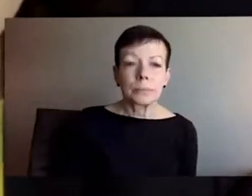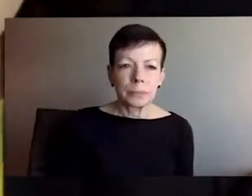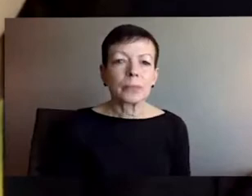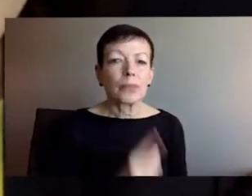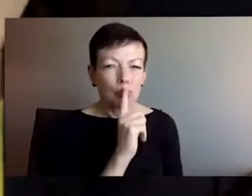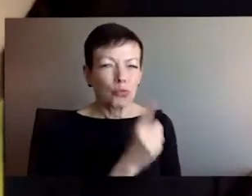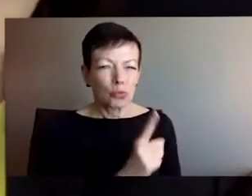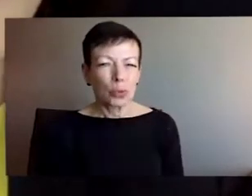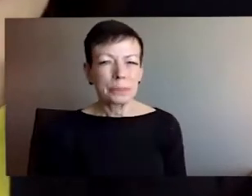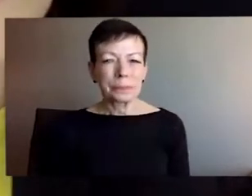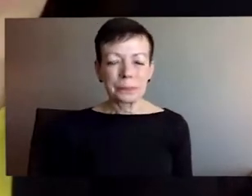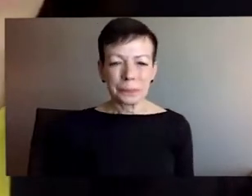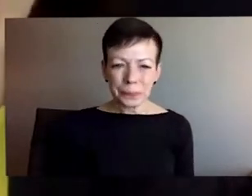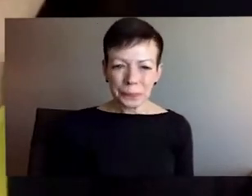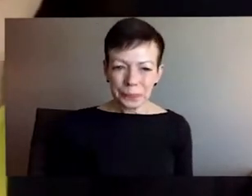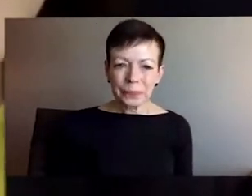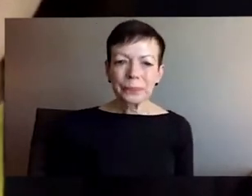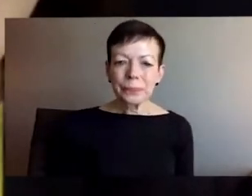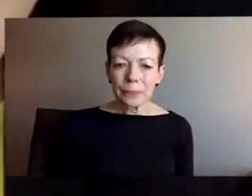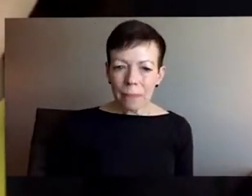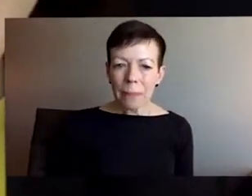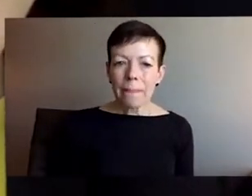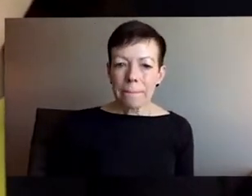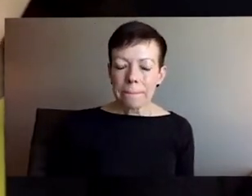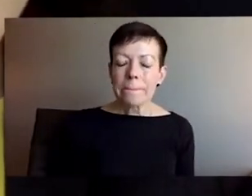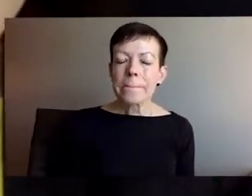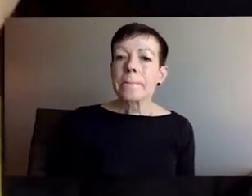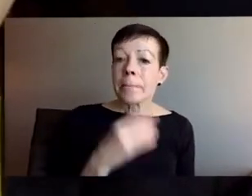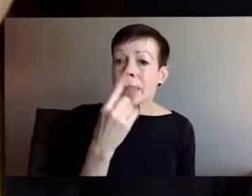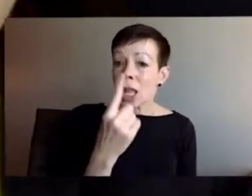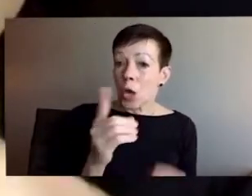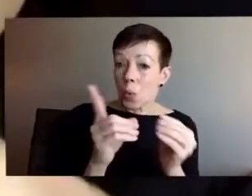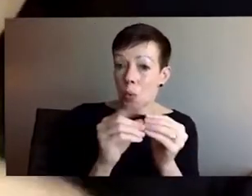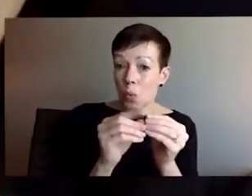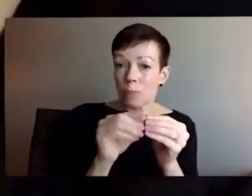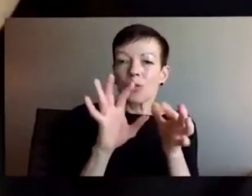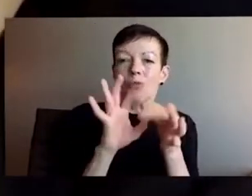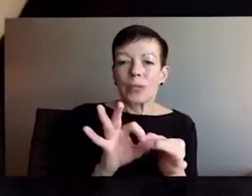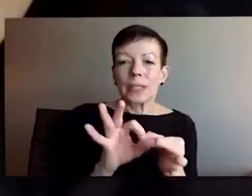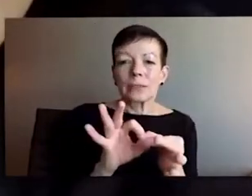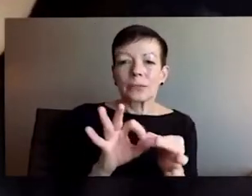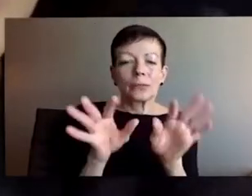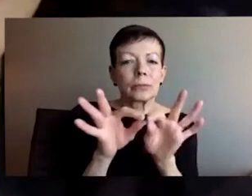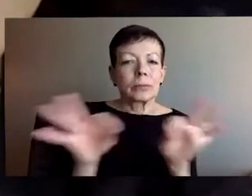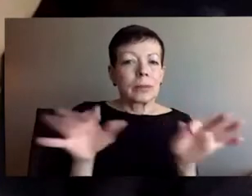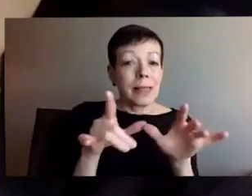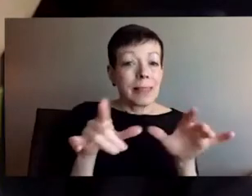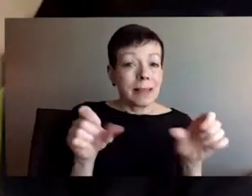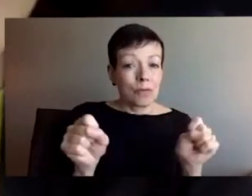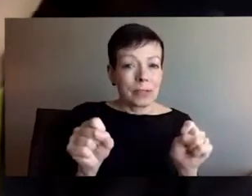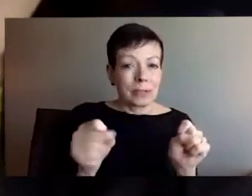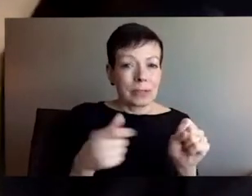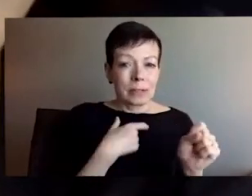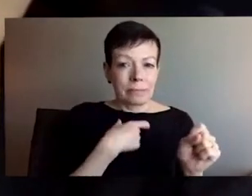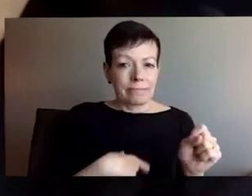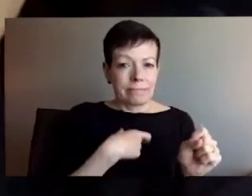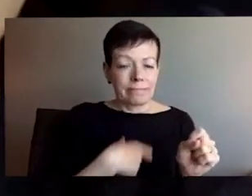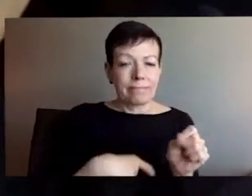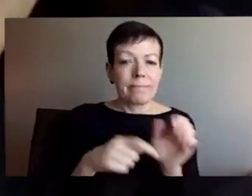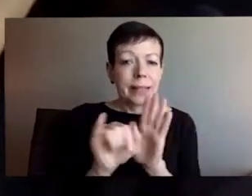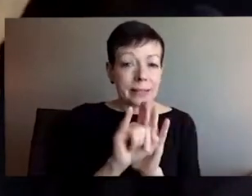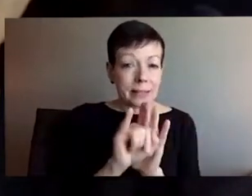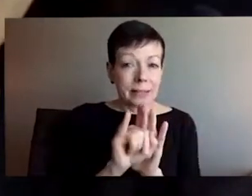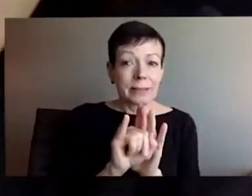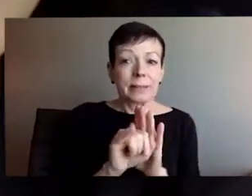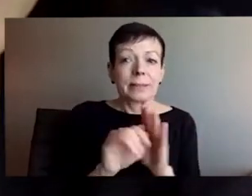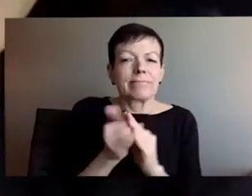to this conversation to bring some of those historical contexts in, because I think they are playing into particular, um, context that we may